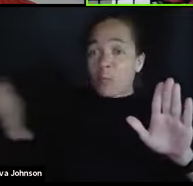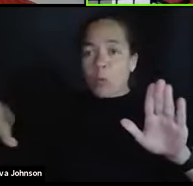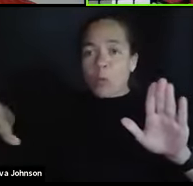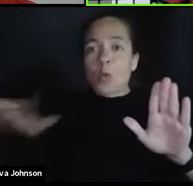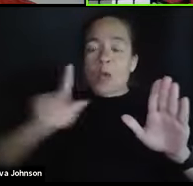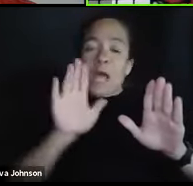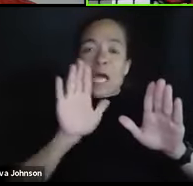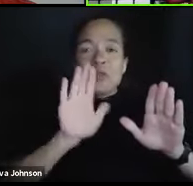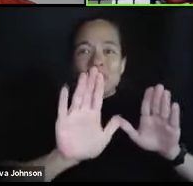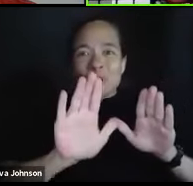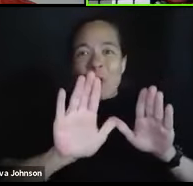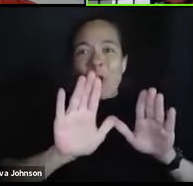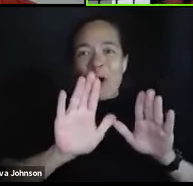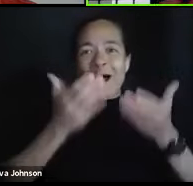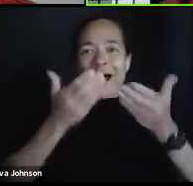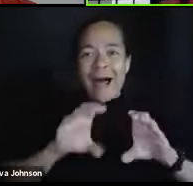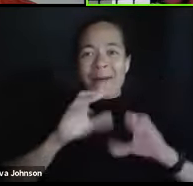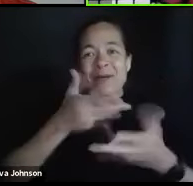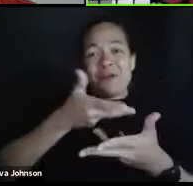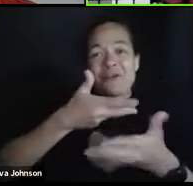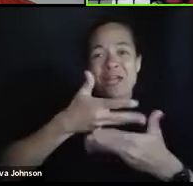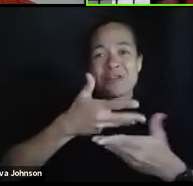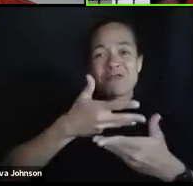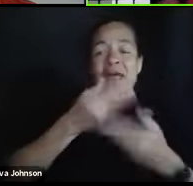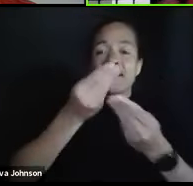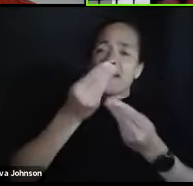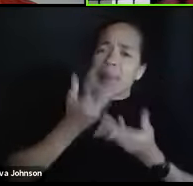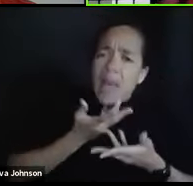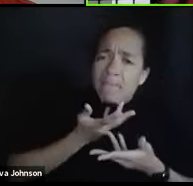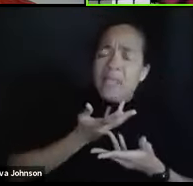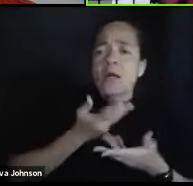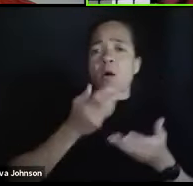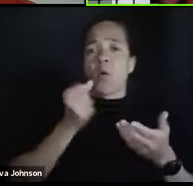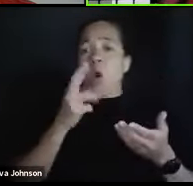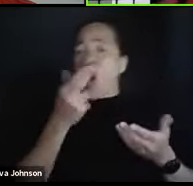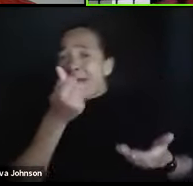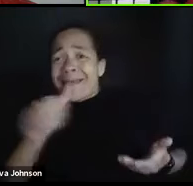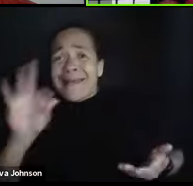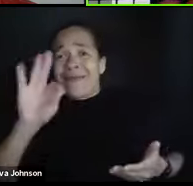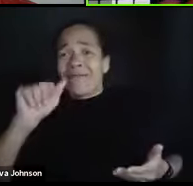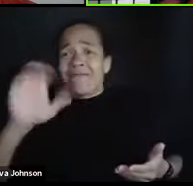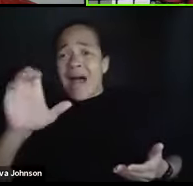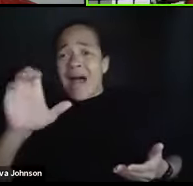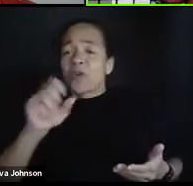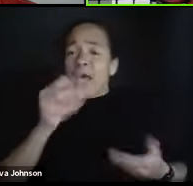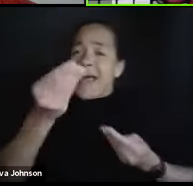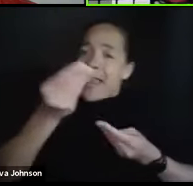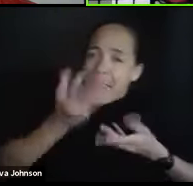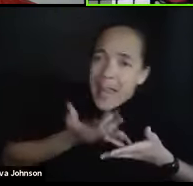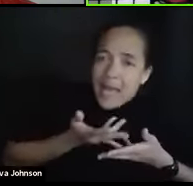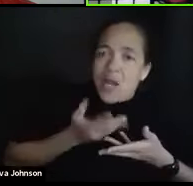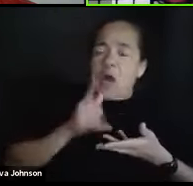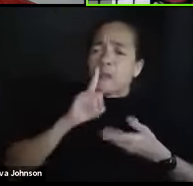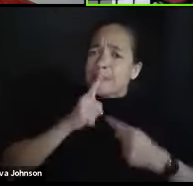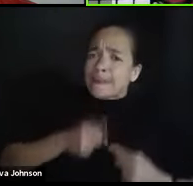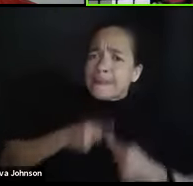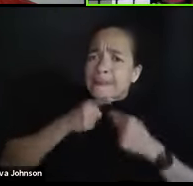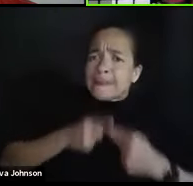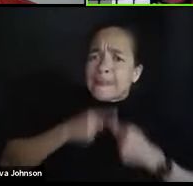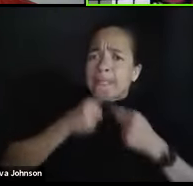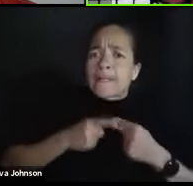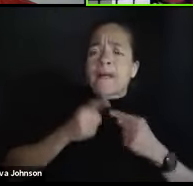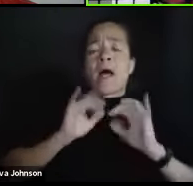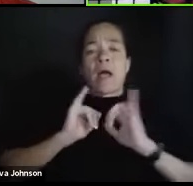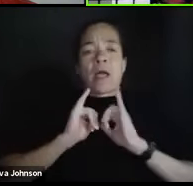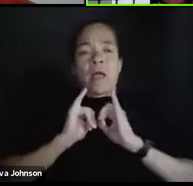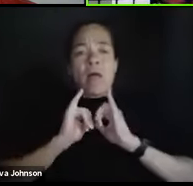to interact with me and to let me know, or any of us know, if you're having problems and how you